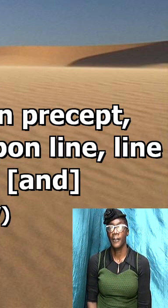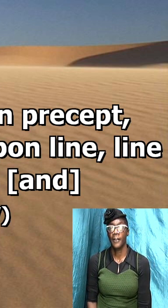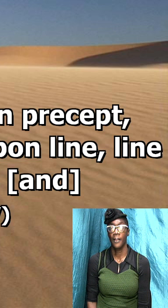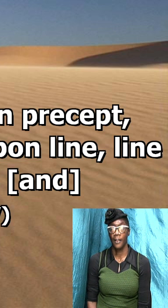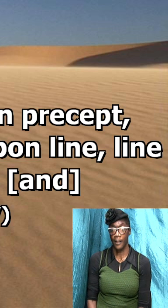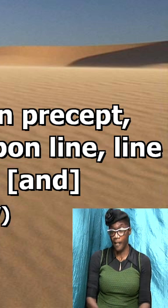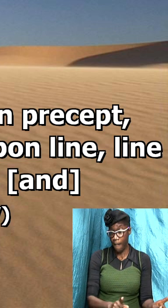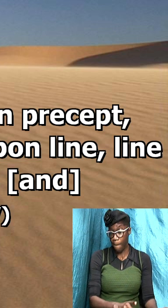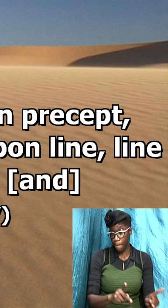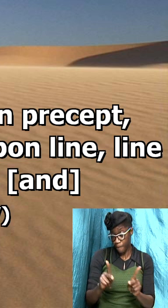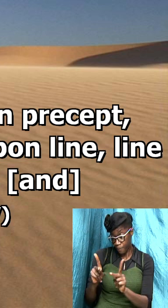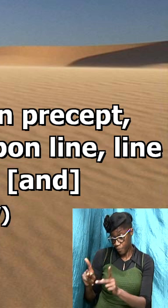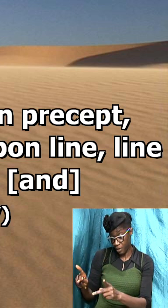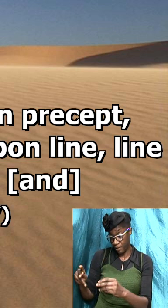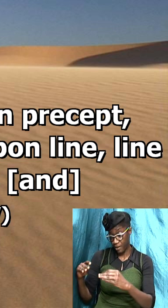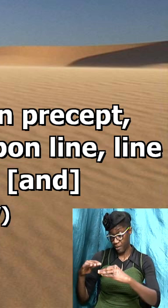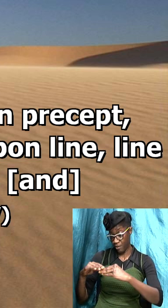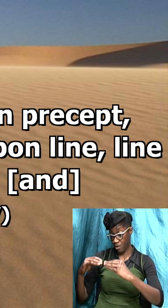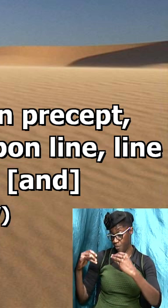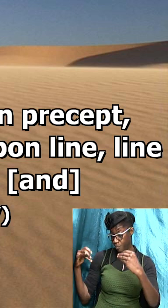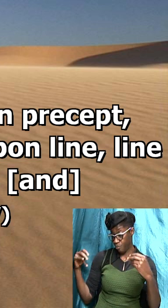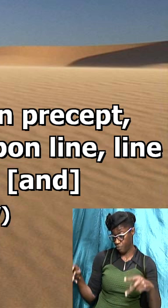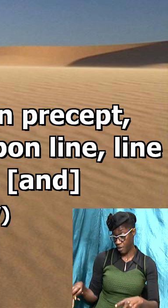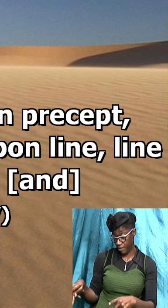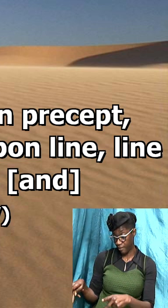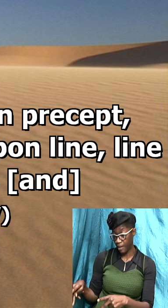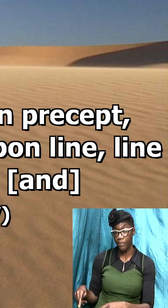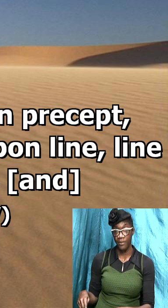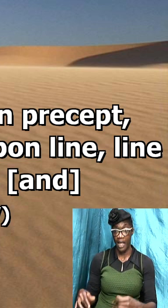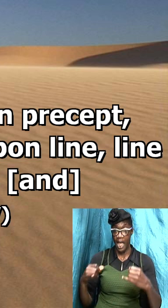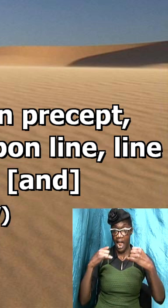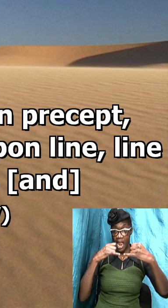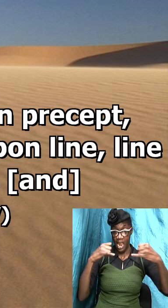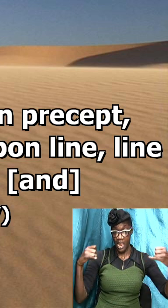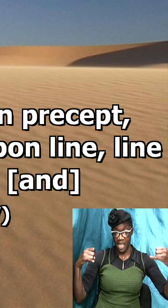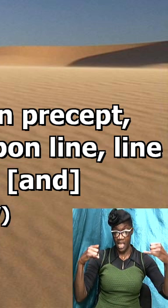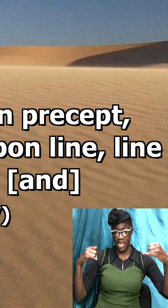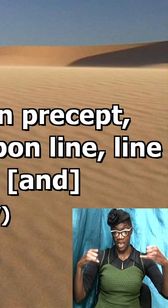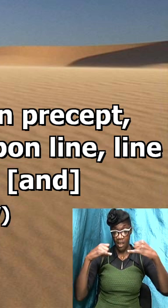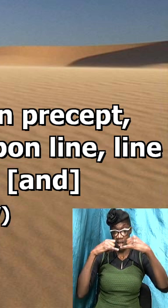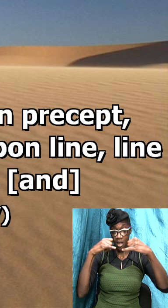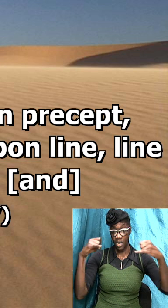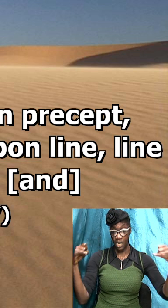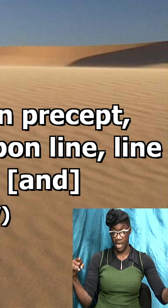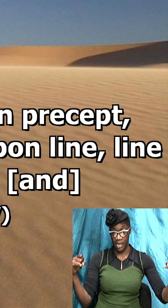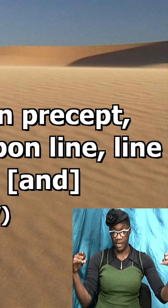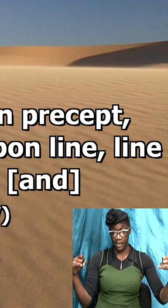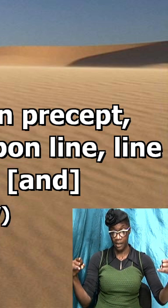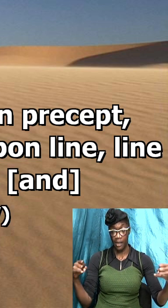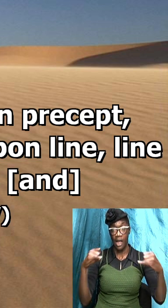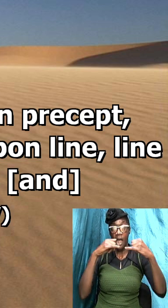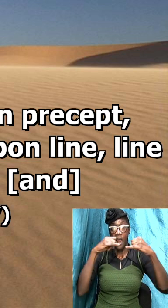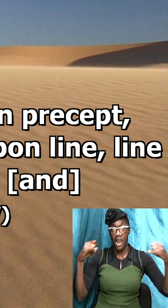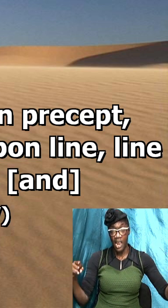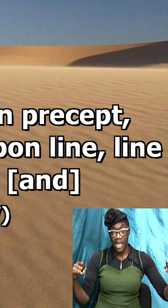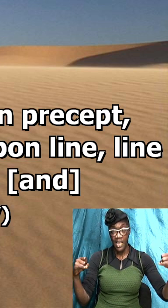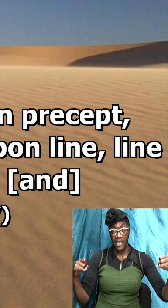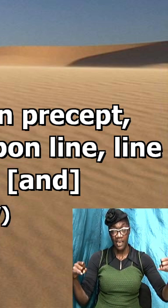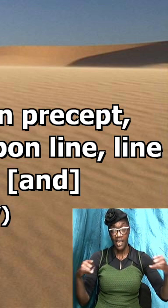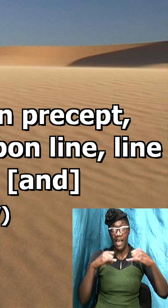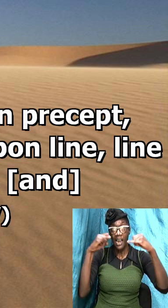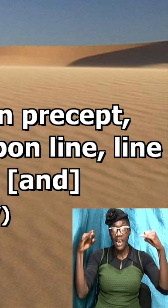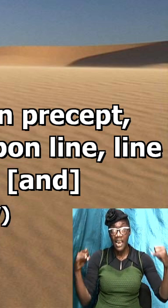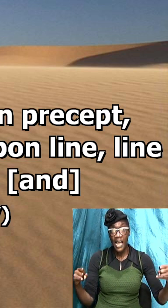precept upon precept the bible he mentioned it again line upon line line upon line again